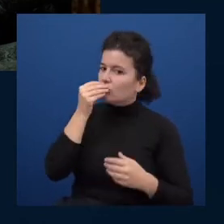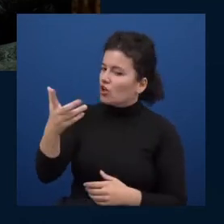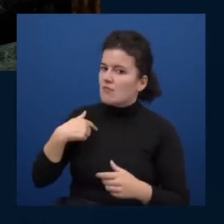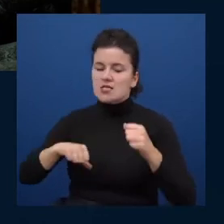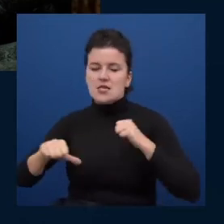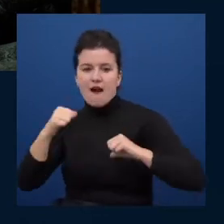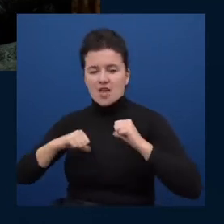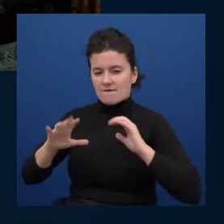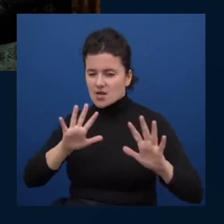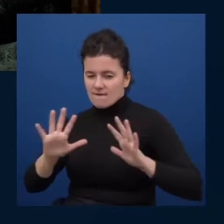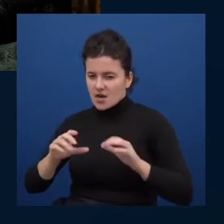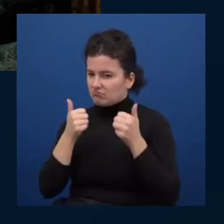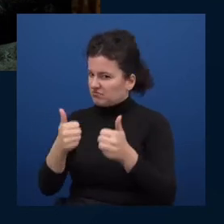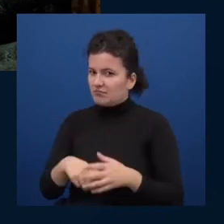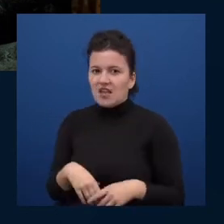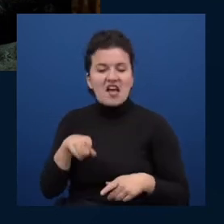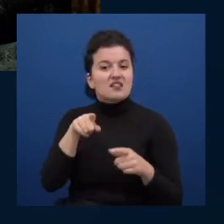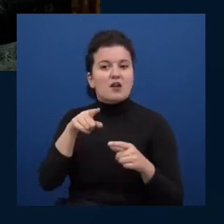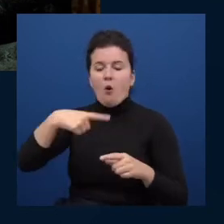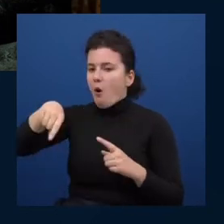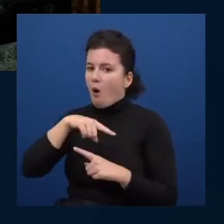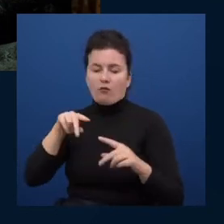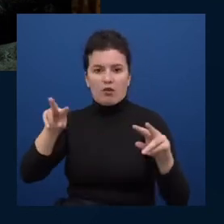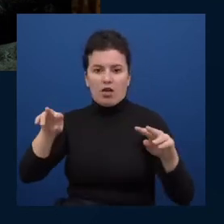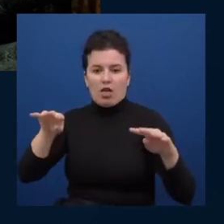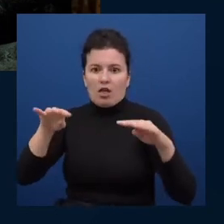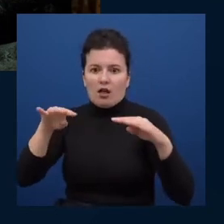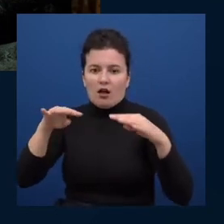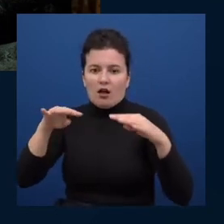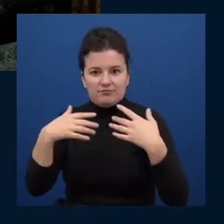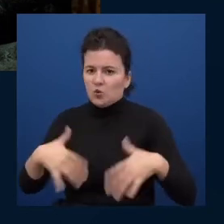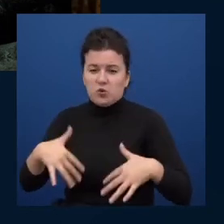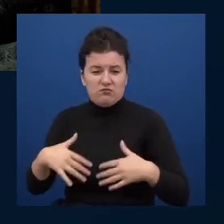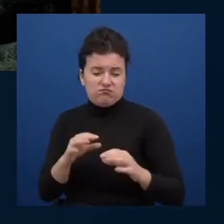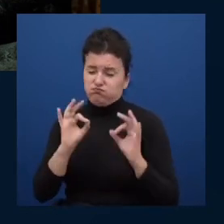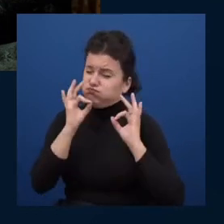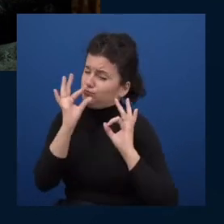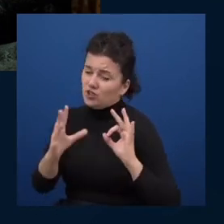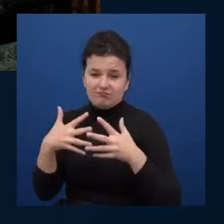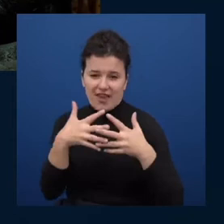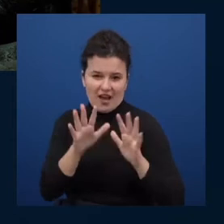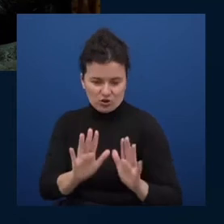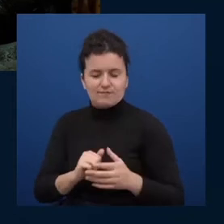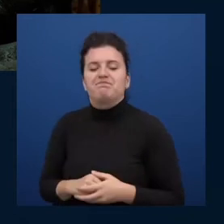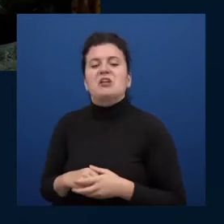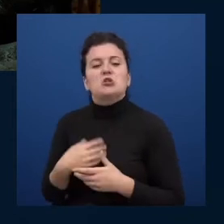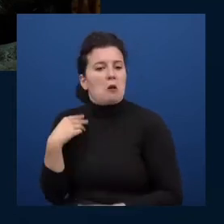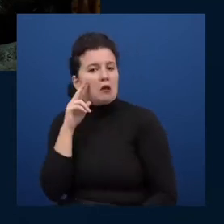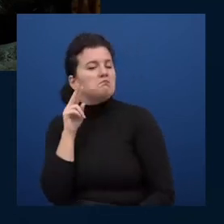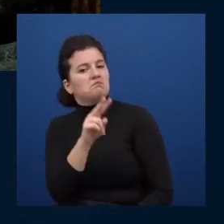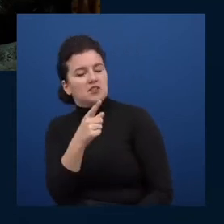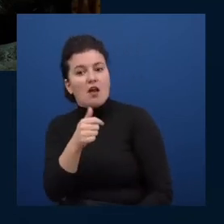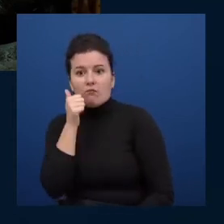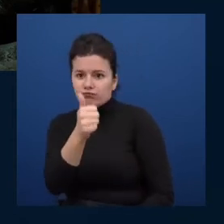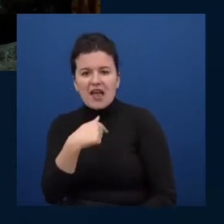the screen he steals every scene just an amazing actor so i'm thinking this guy's great so i follow him on